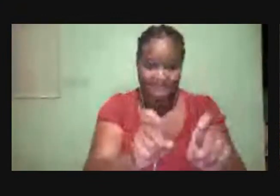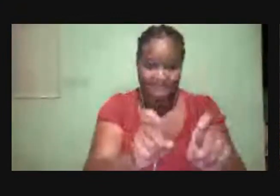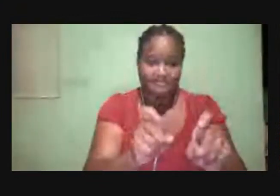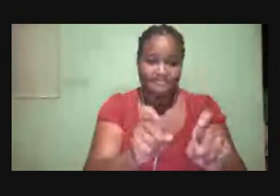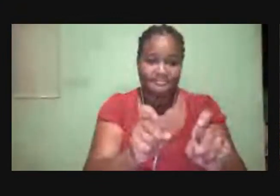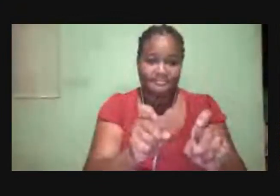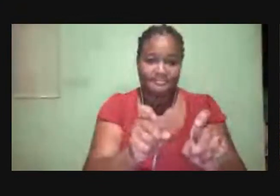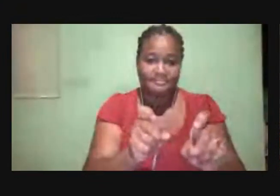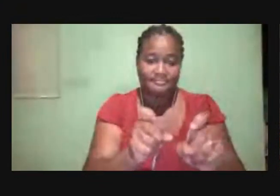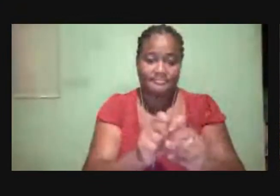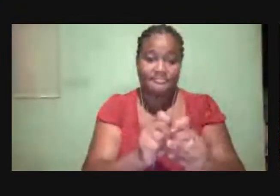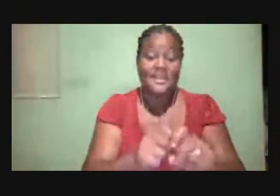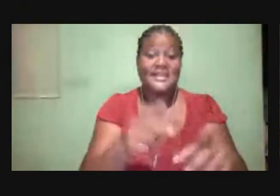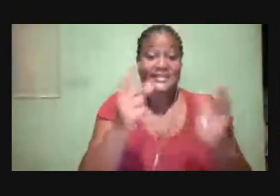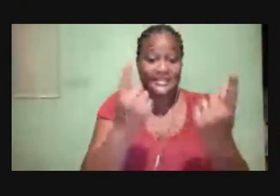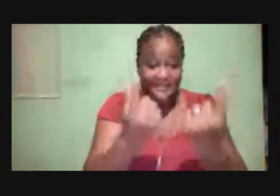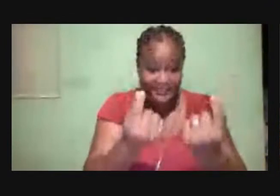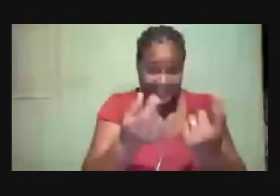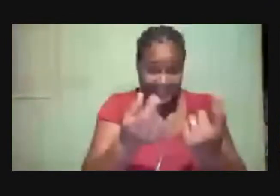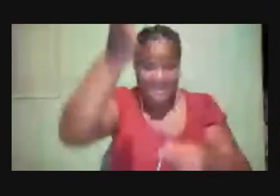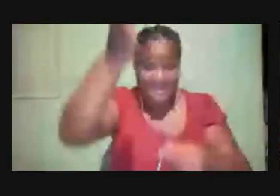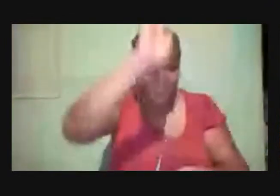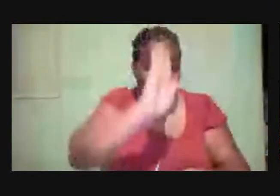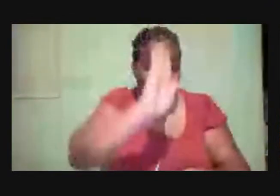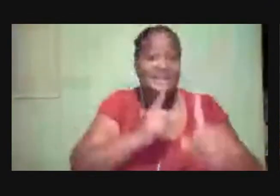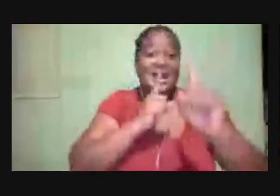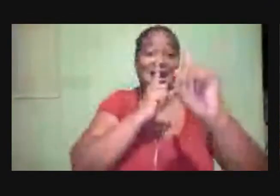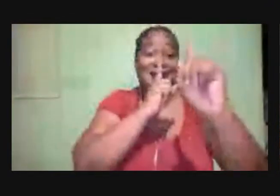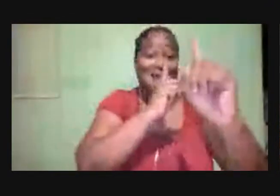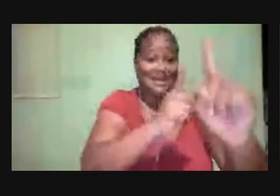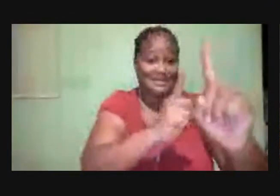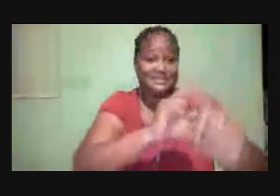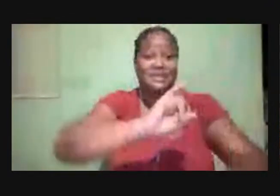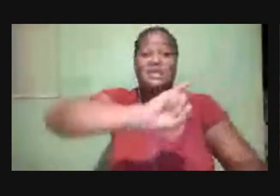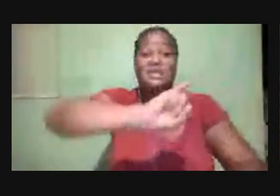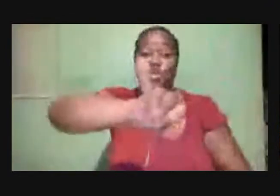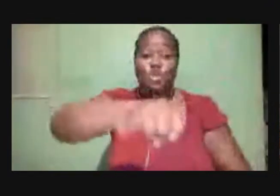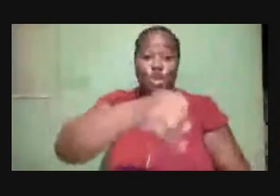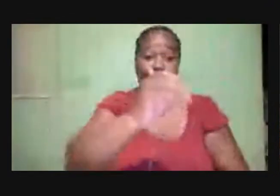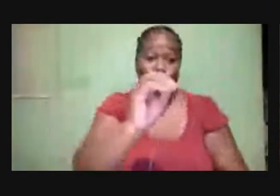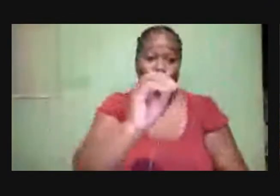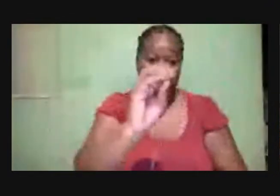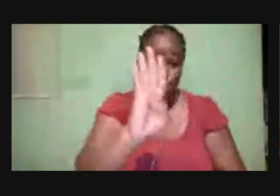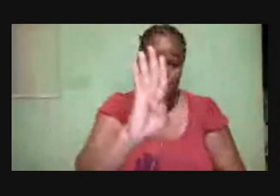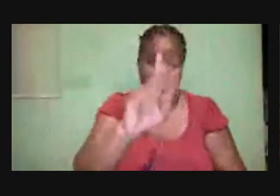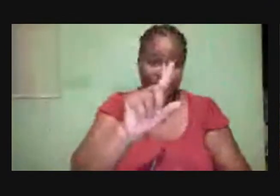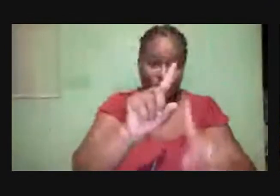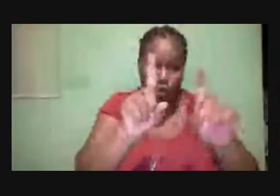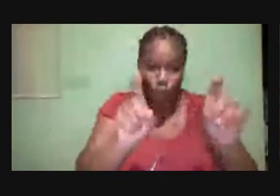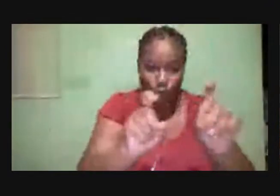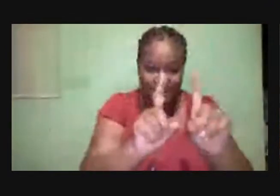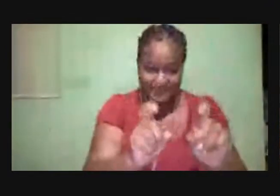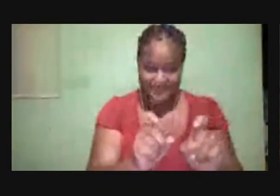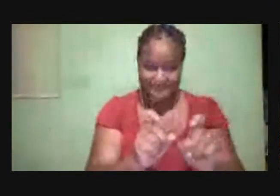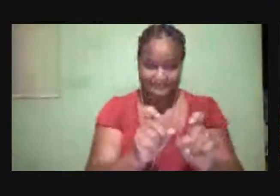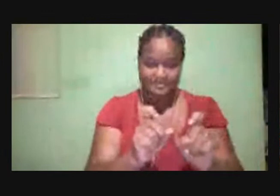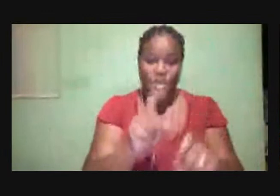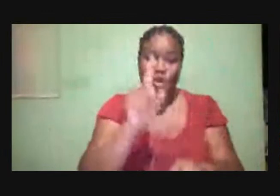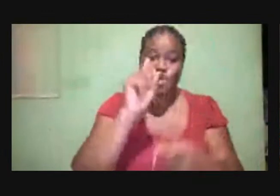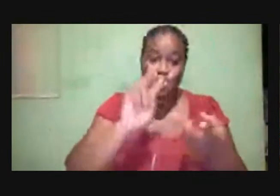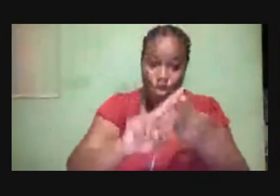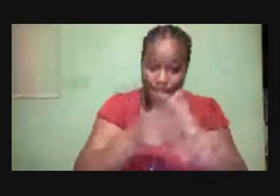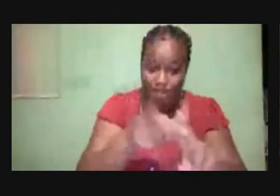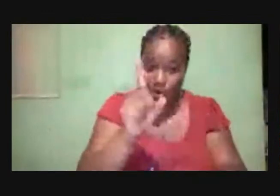Did God answer Job's questions? That's question number